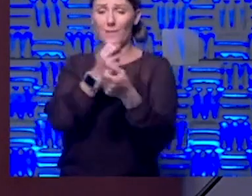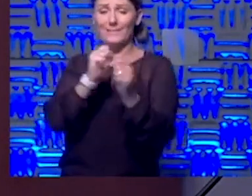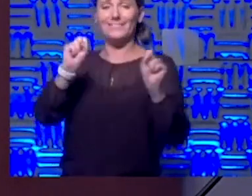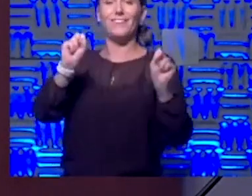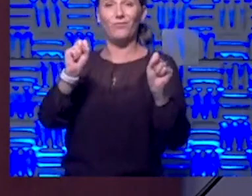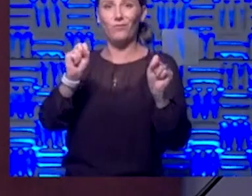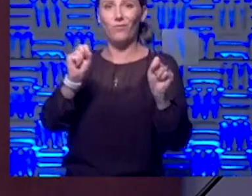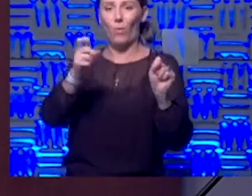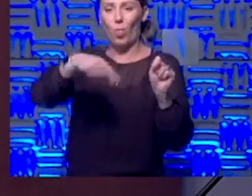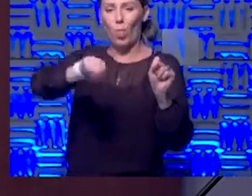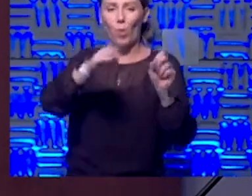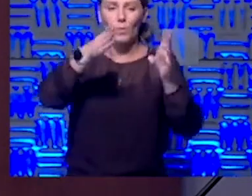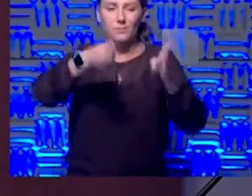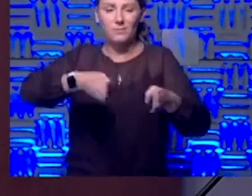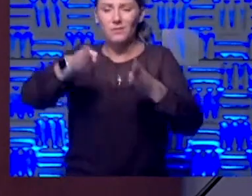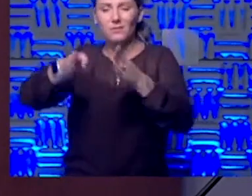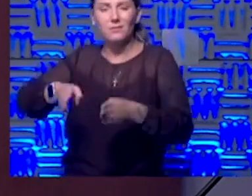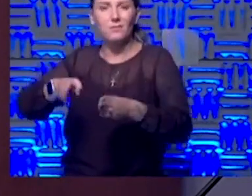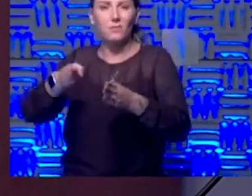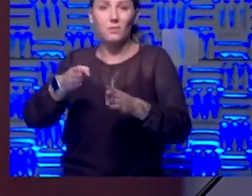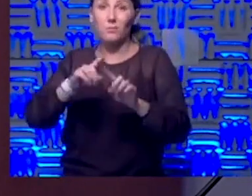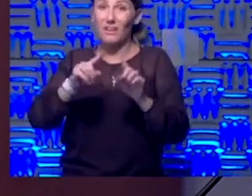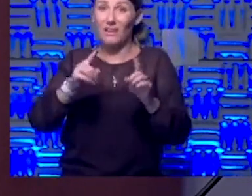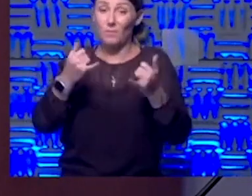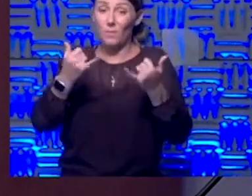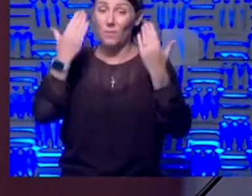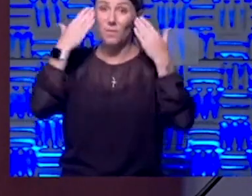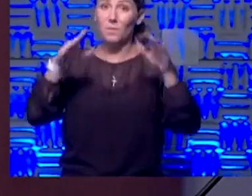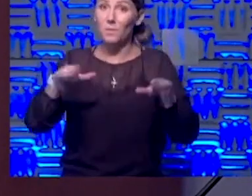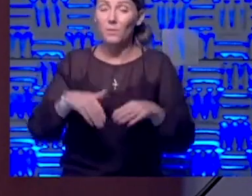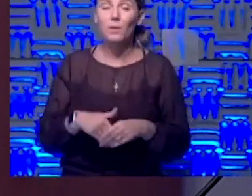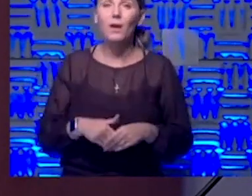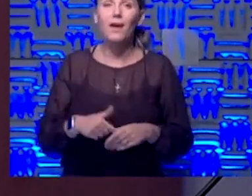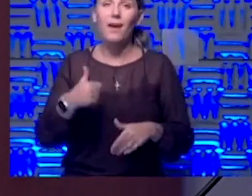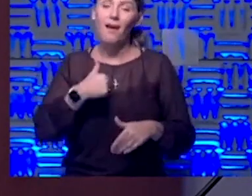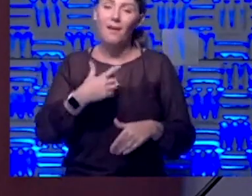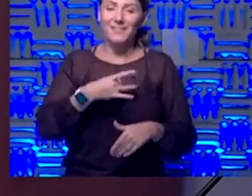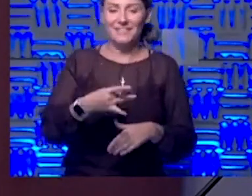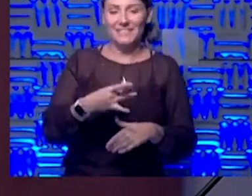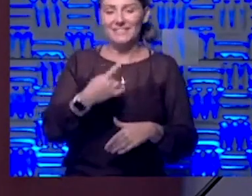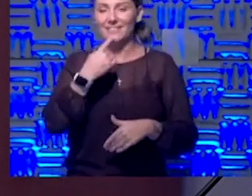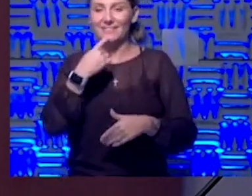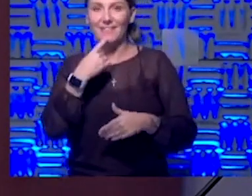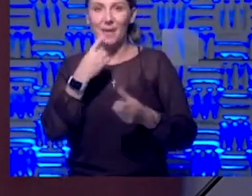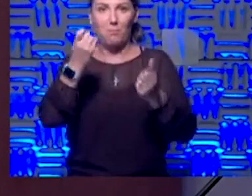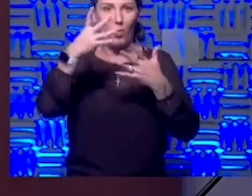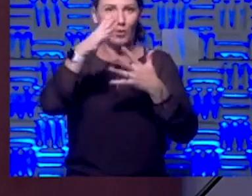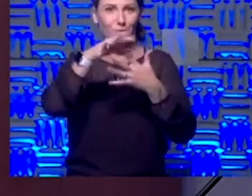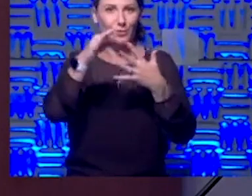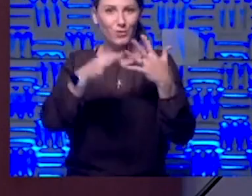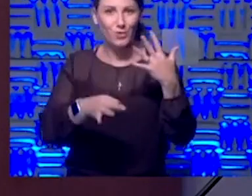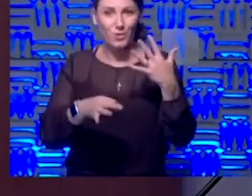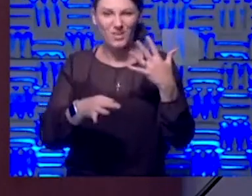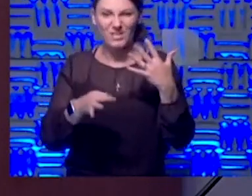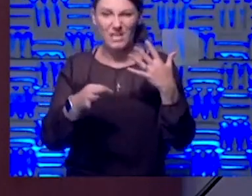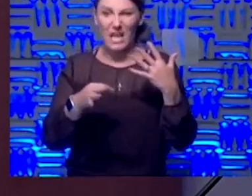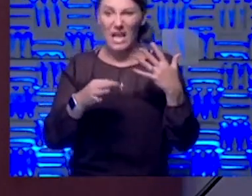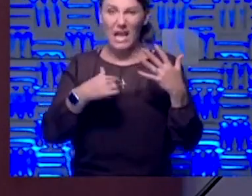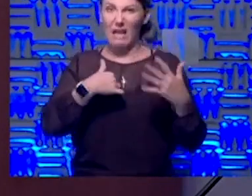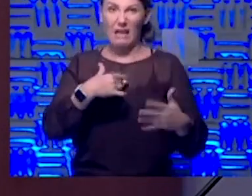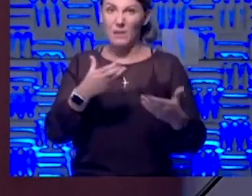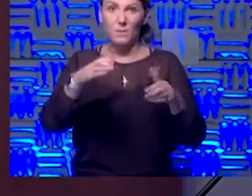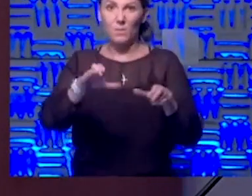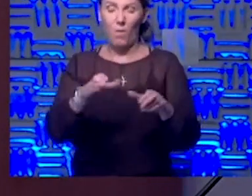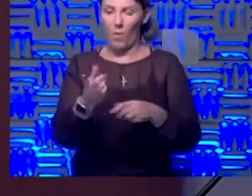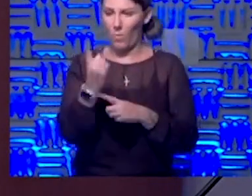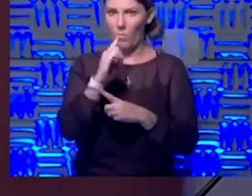individuals. We just don't know. So I, I always say I like to have multiple choices as a physician. I don't want to be boxed into having only